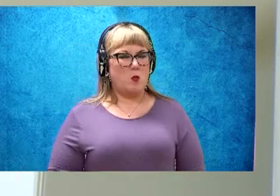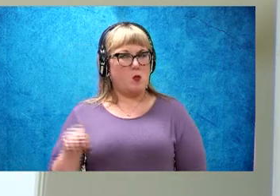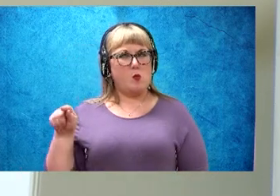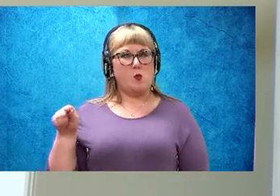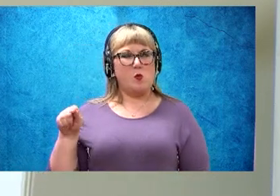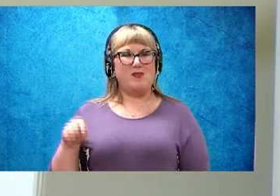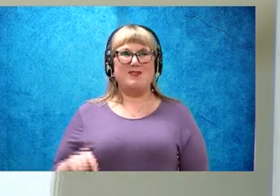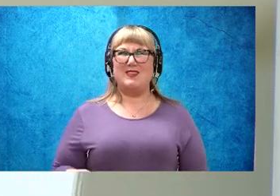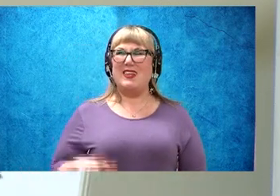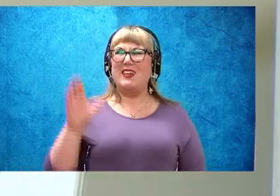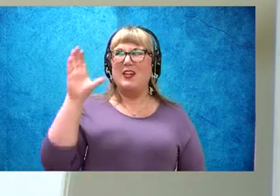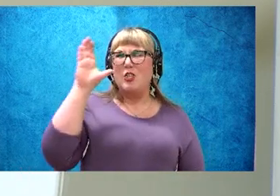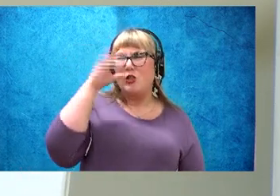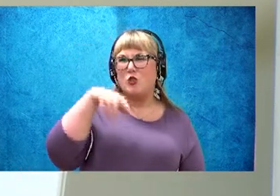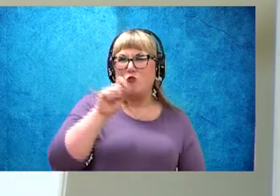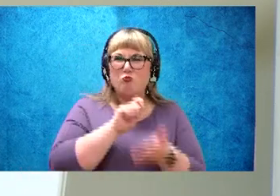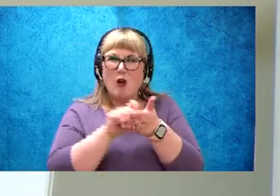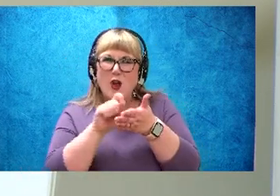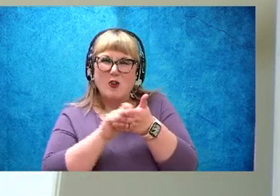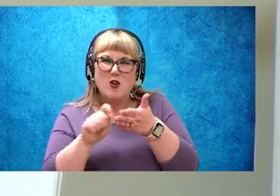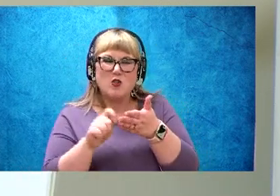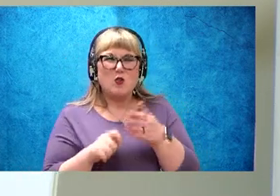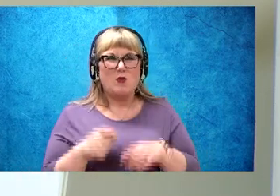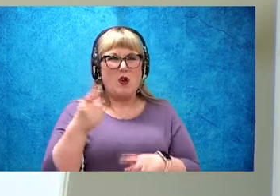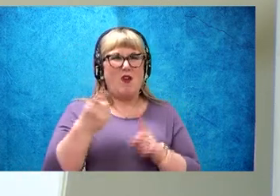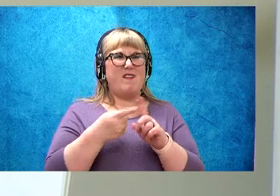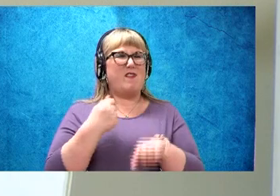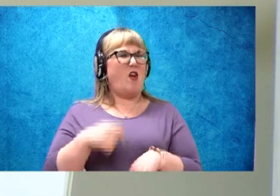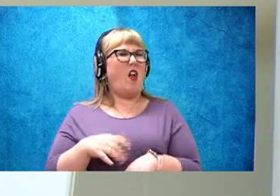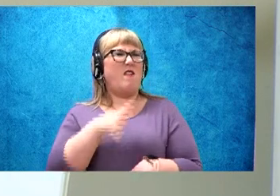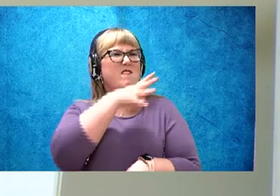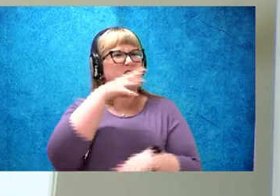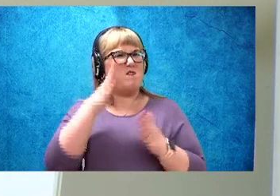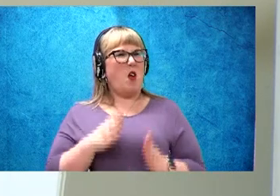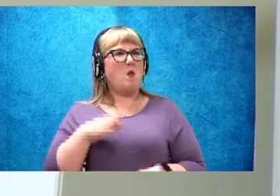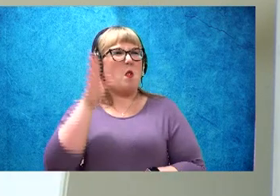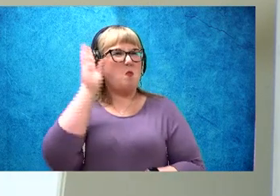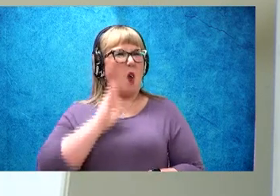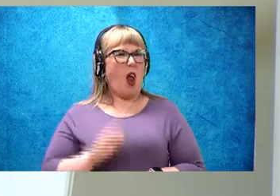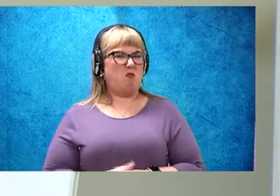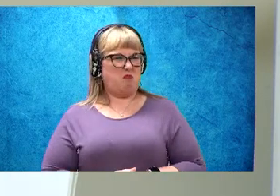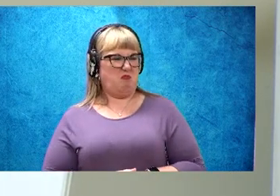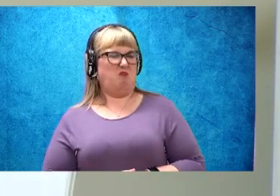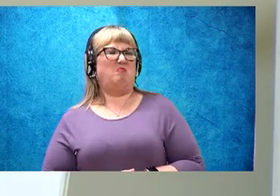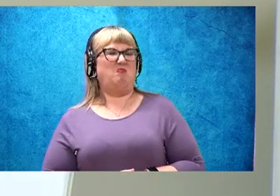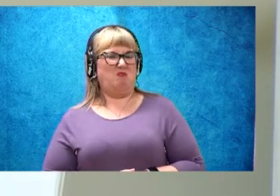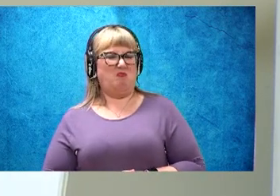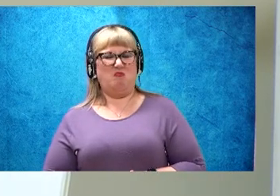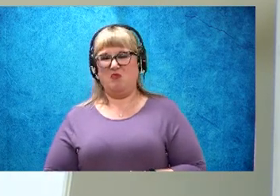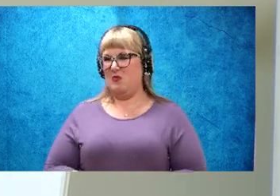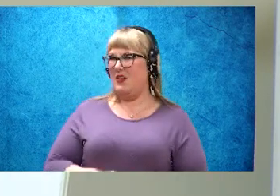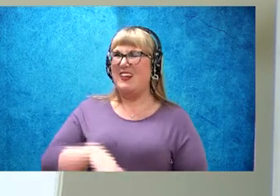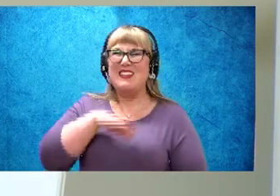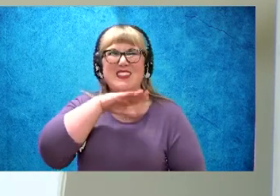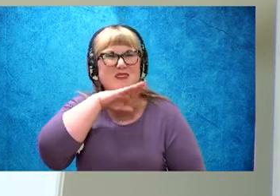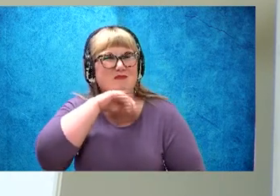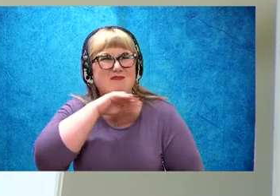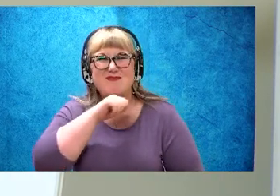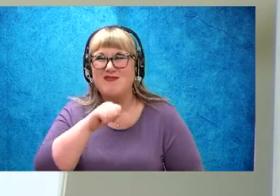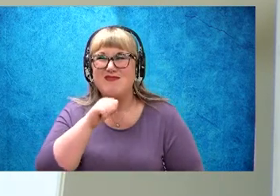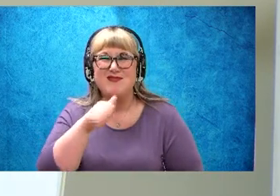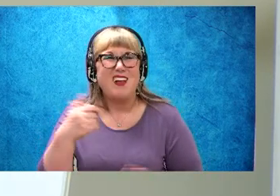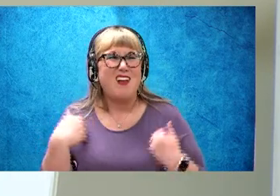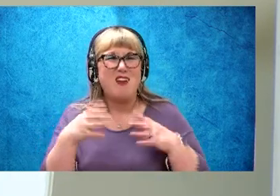a strange note from Farmer Brown, isn't it? Ducks, pigs don't take